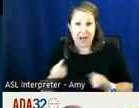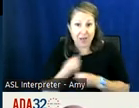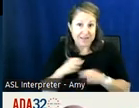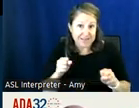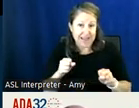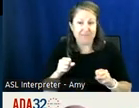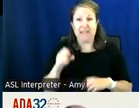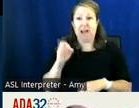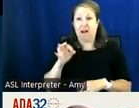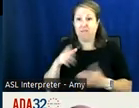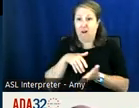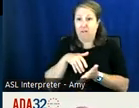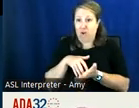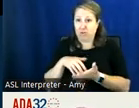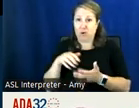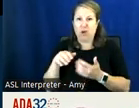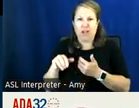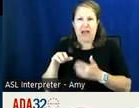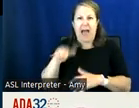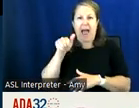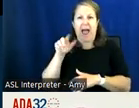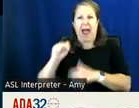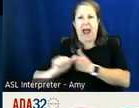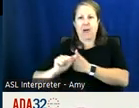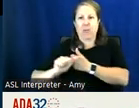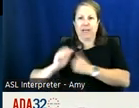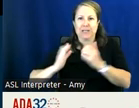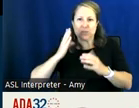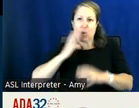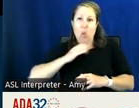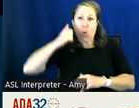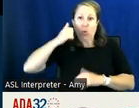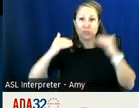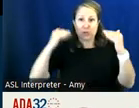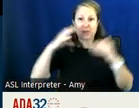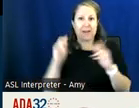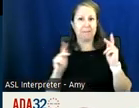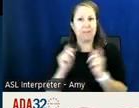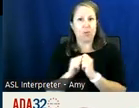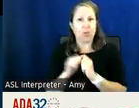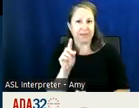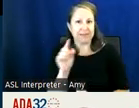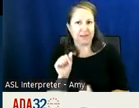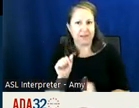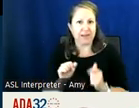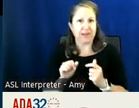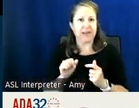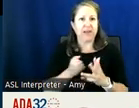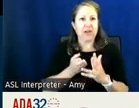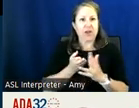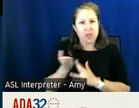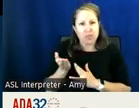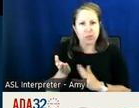at-risk um older adults and people with disabilities through safe access at the end center congregate services